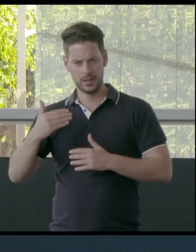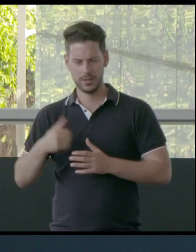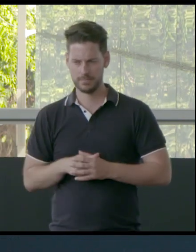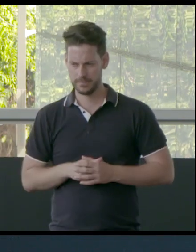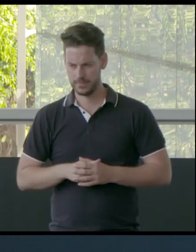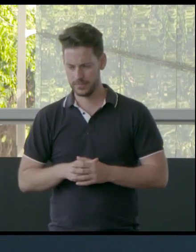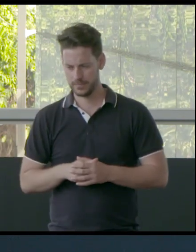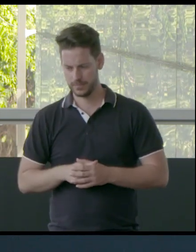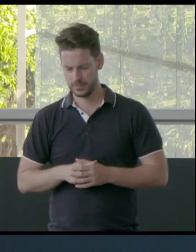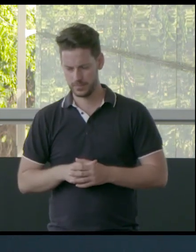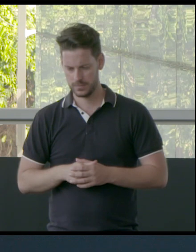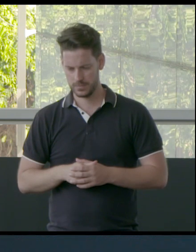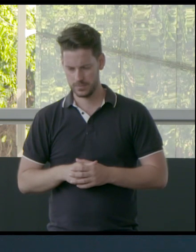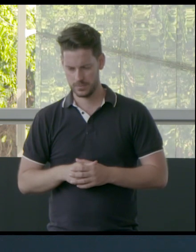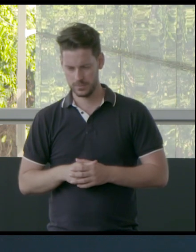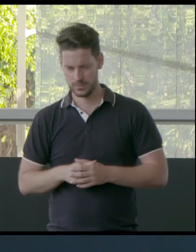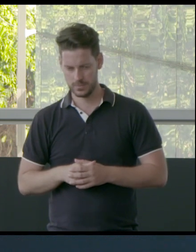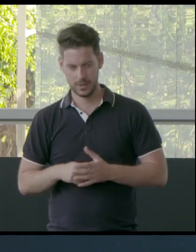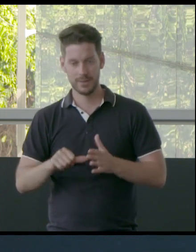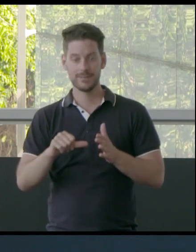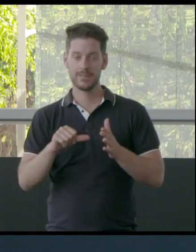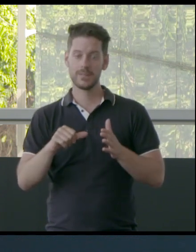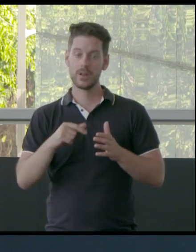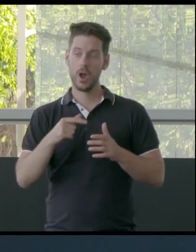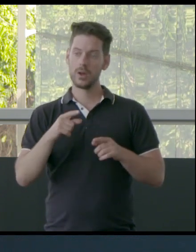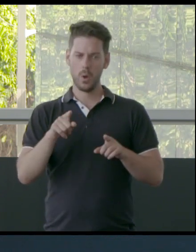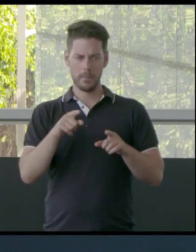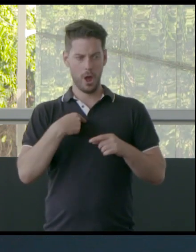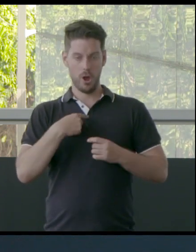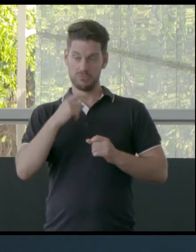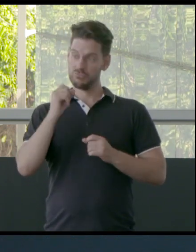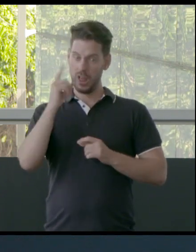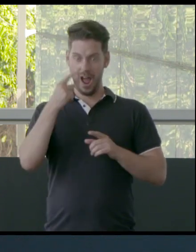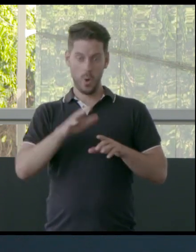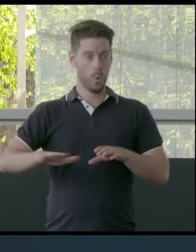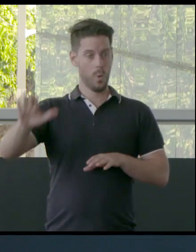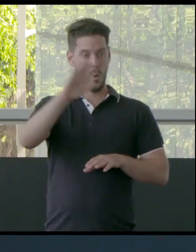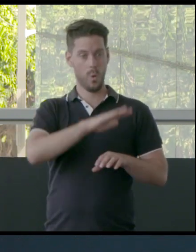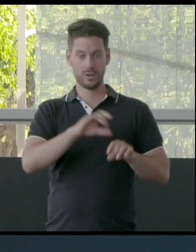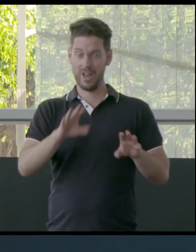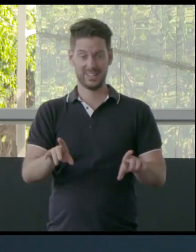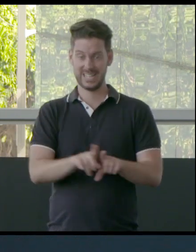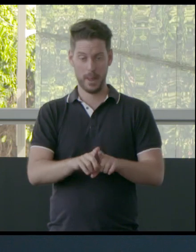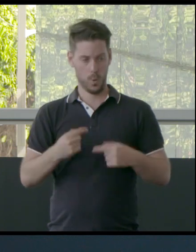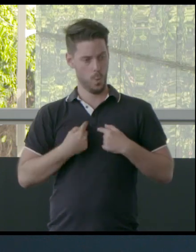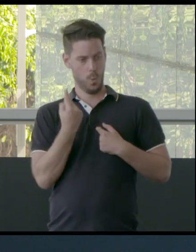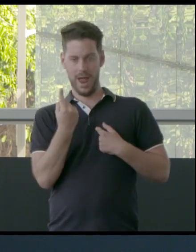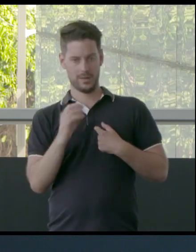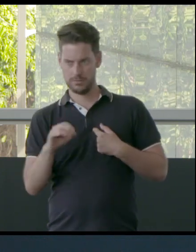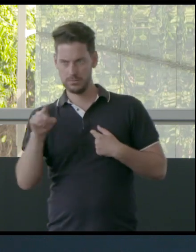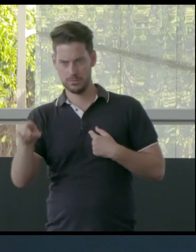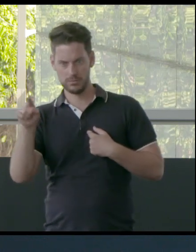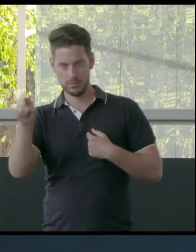I've also learnt that this is echoed throughout Australia, everywhere. So what happened